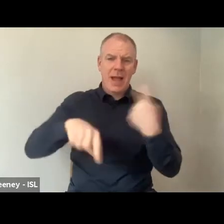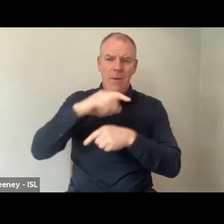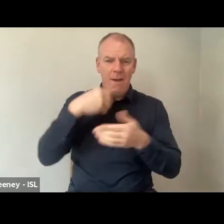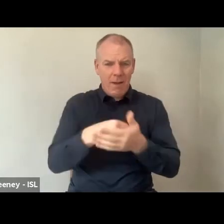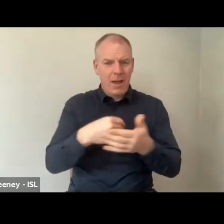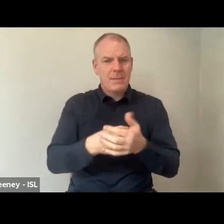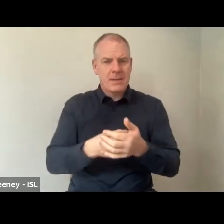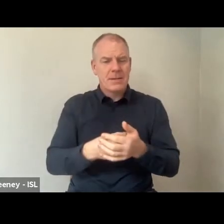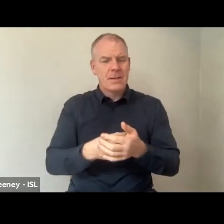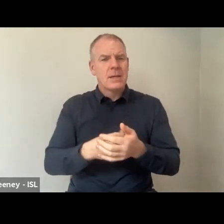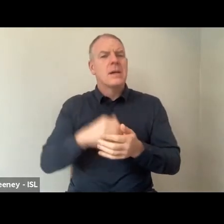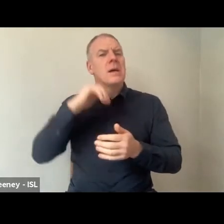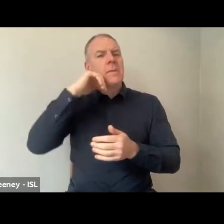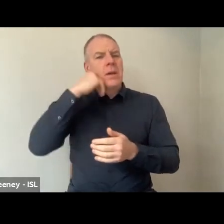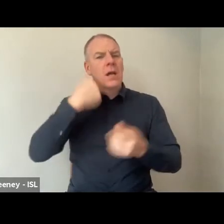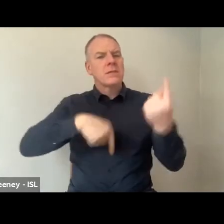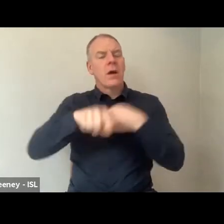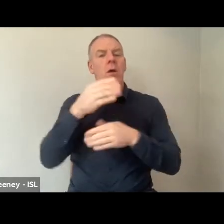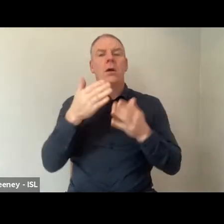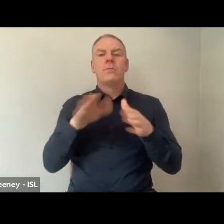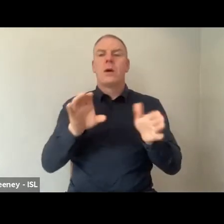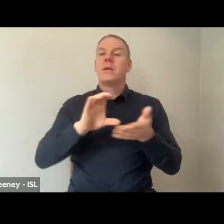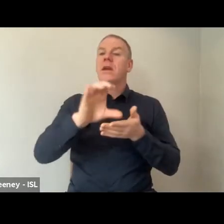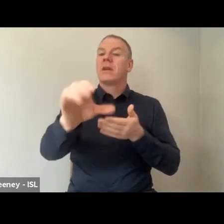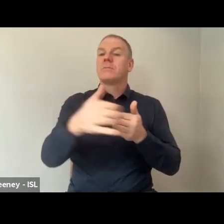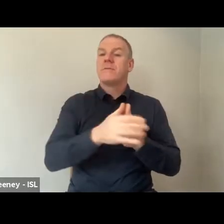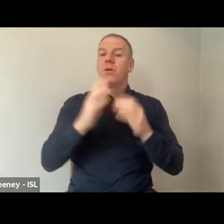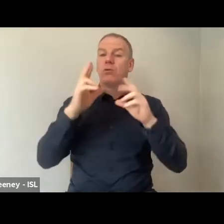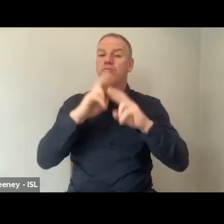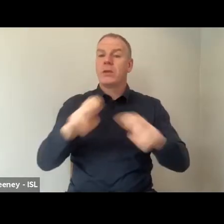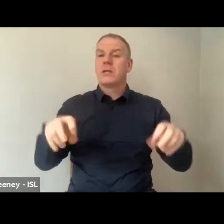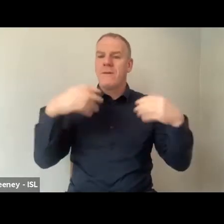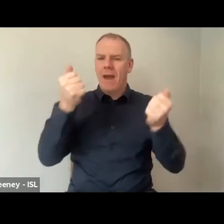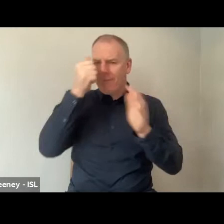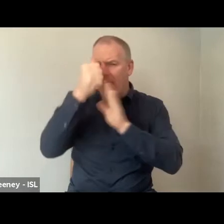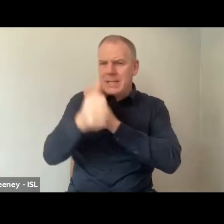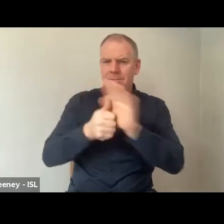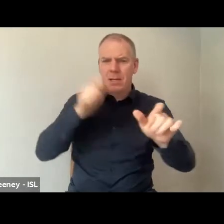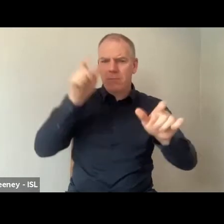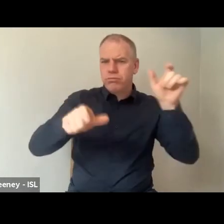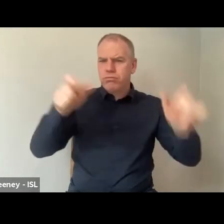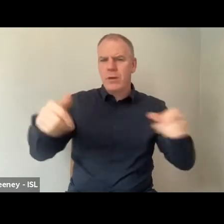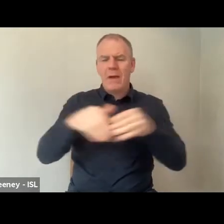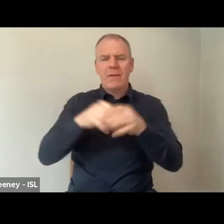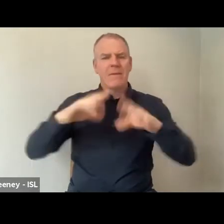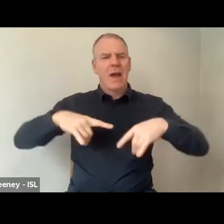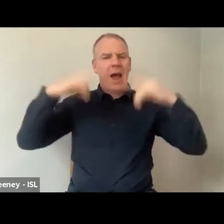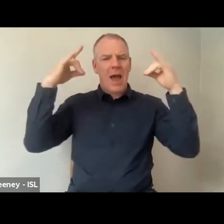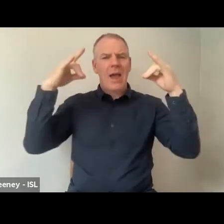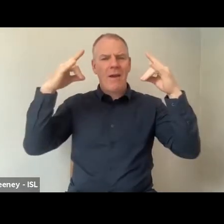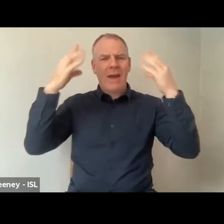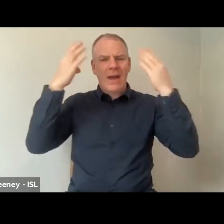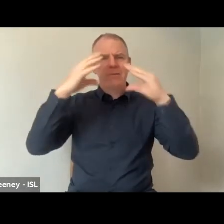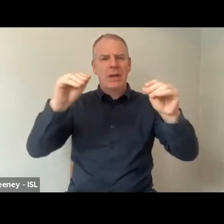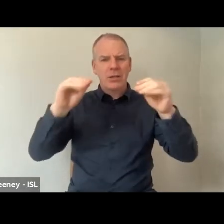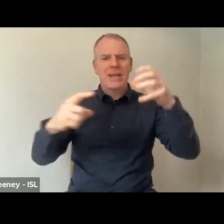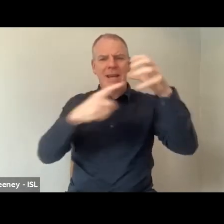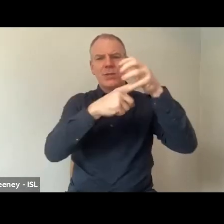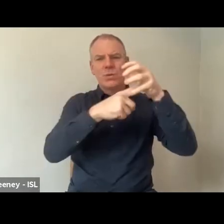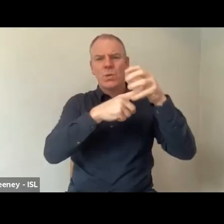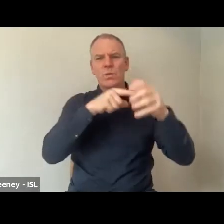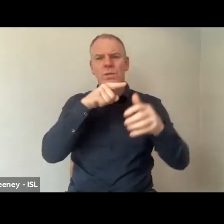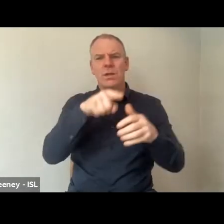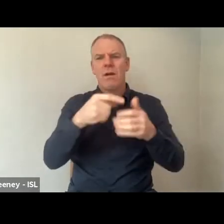It's because of our public investment in research that we have this expertise in our higher education institutes, these many